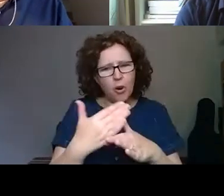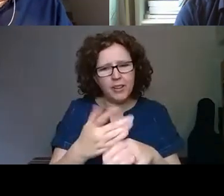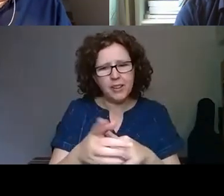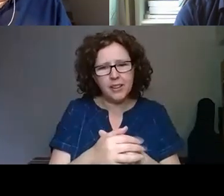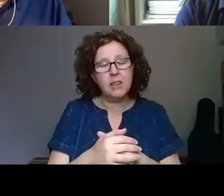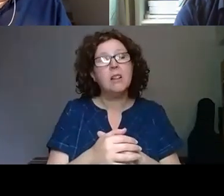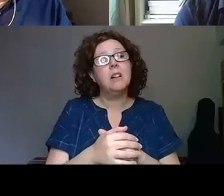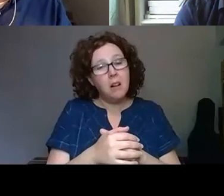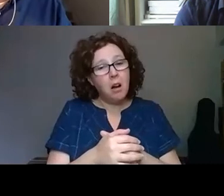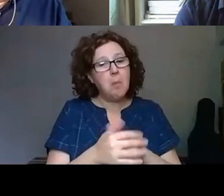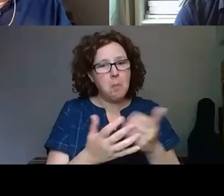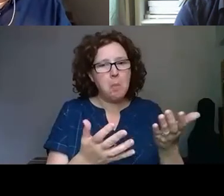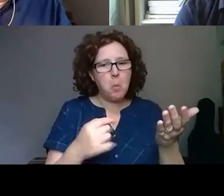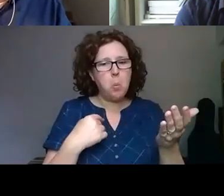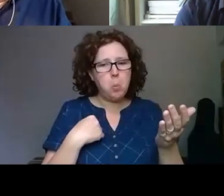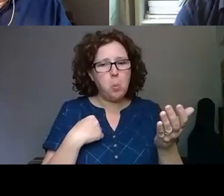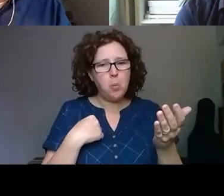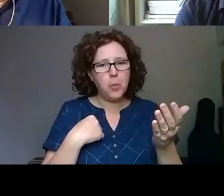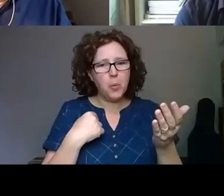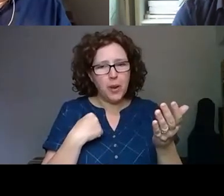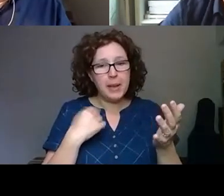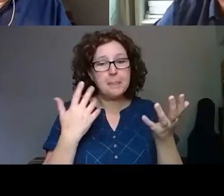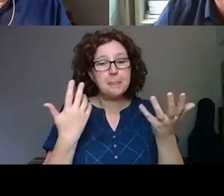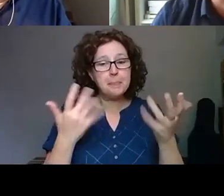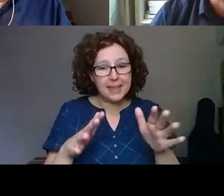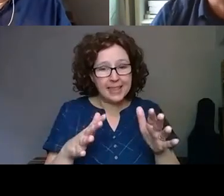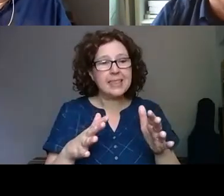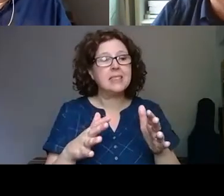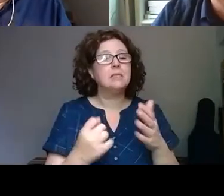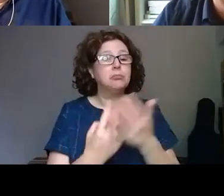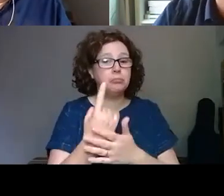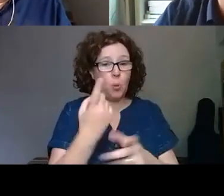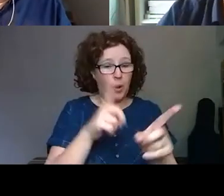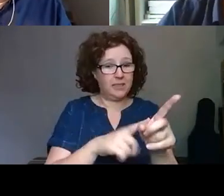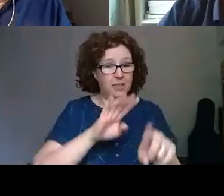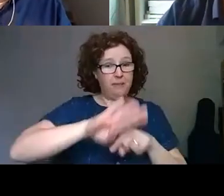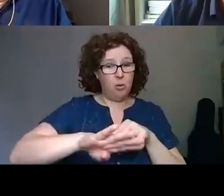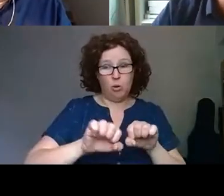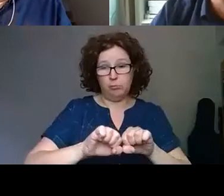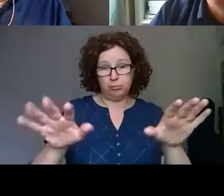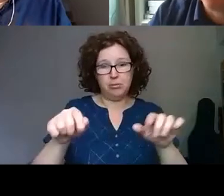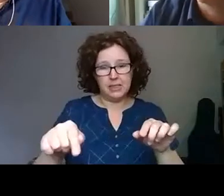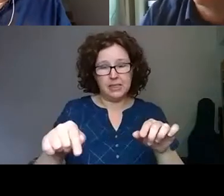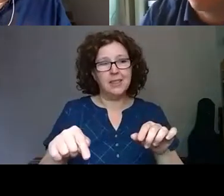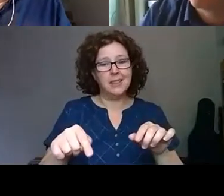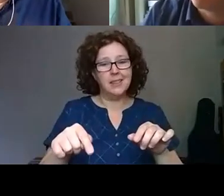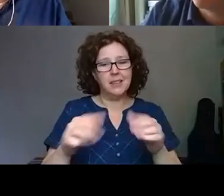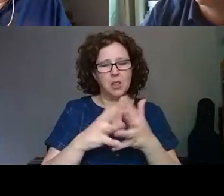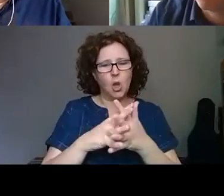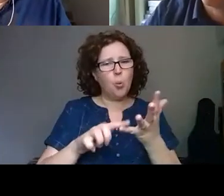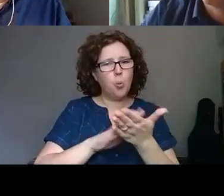happened to start working on a new museum website a year before the outbreak earlier this year in Wuhan,